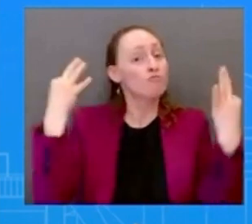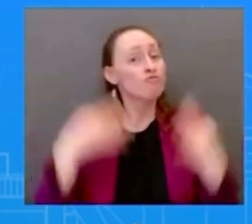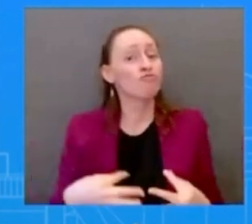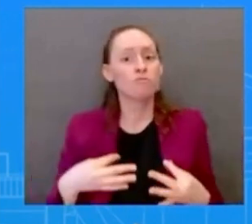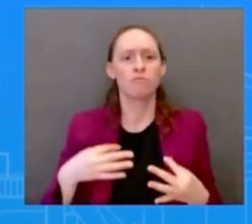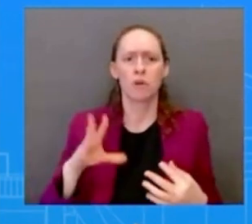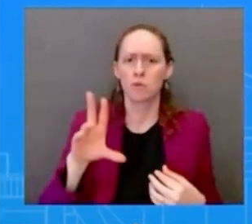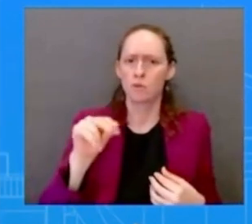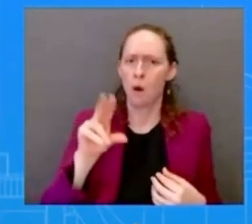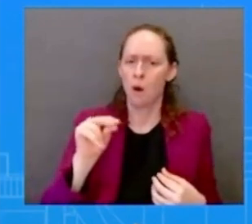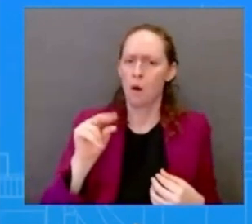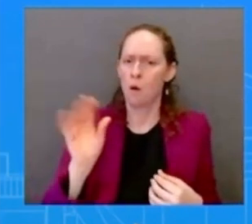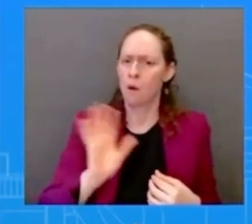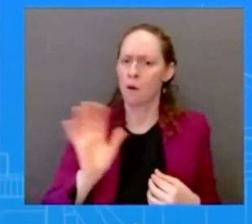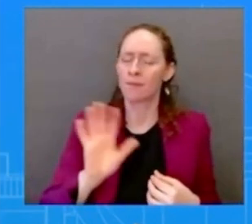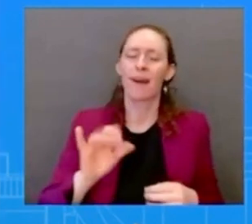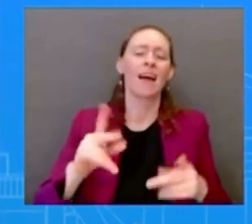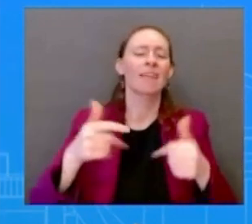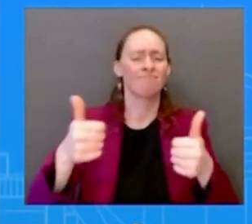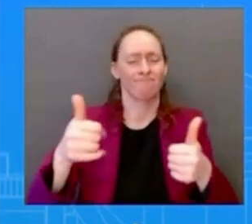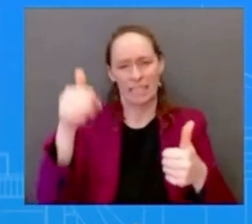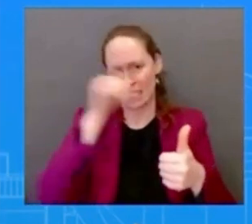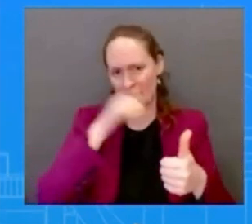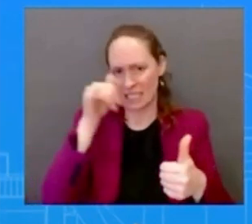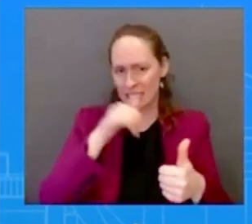thank you question about you